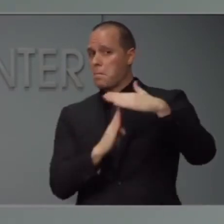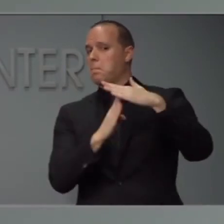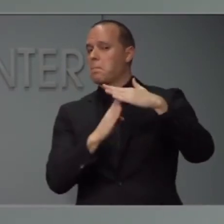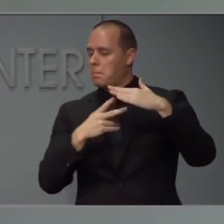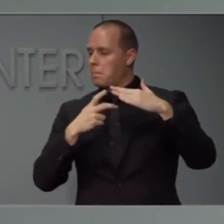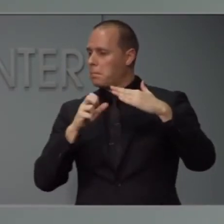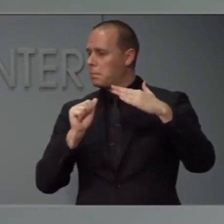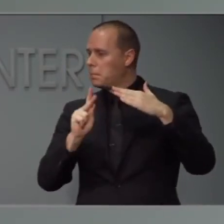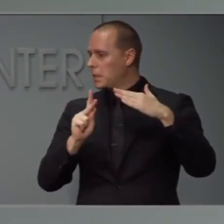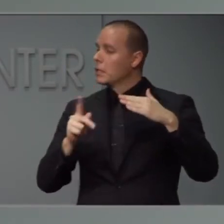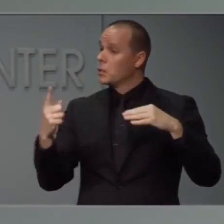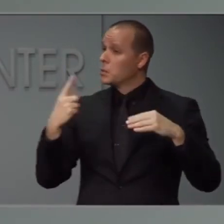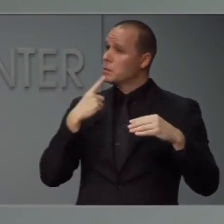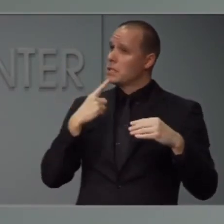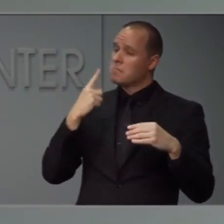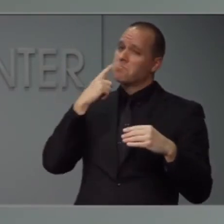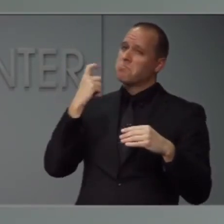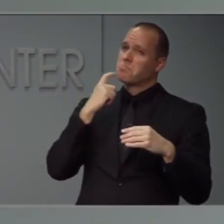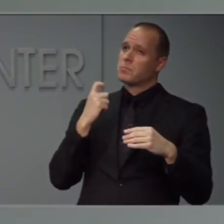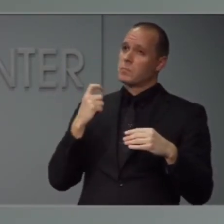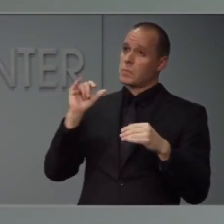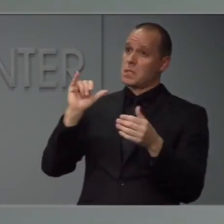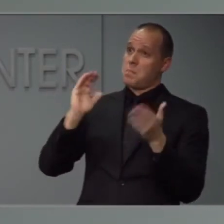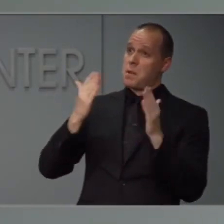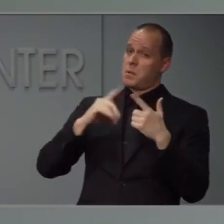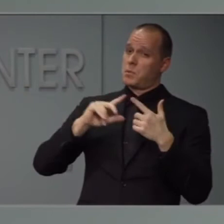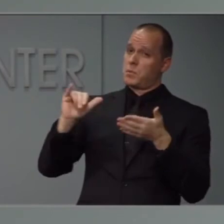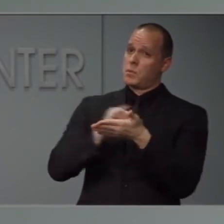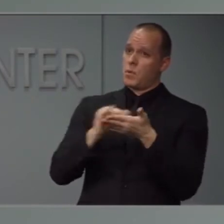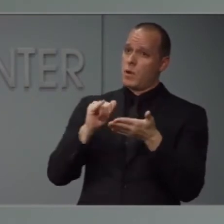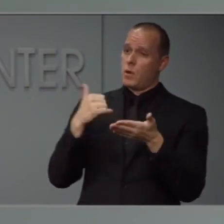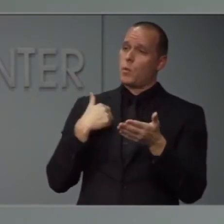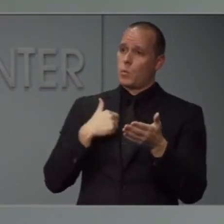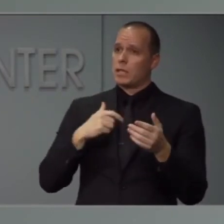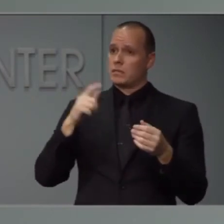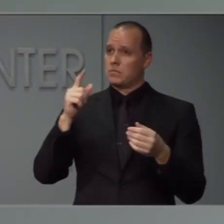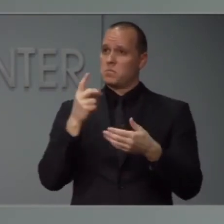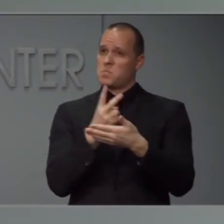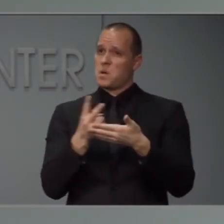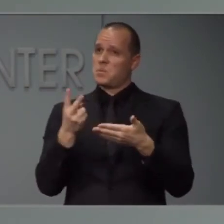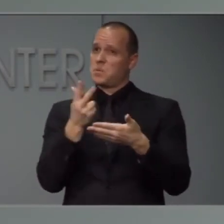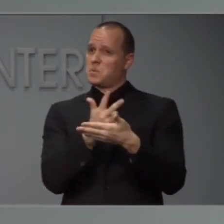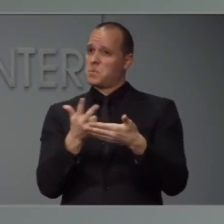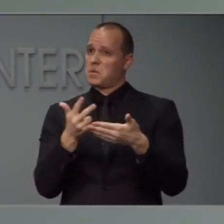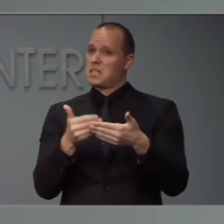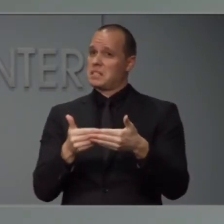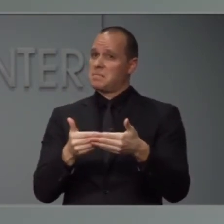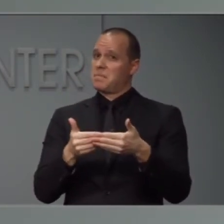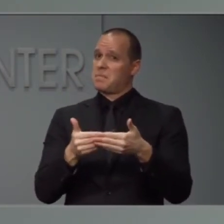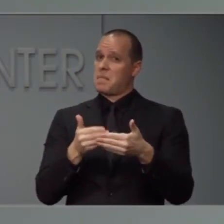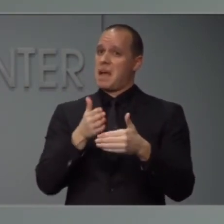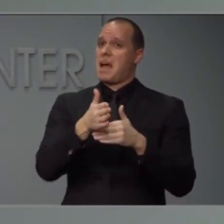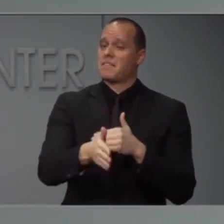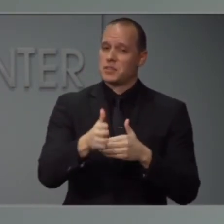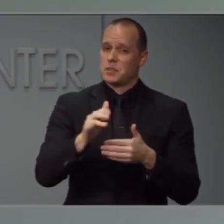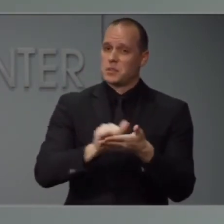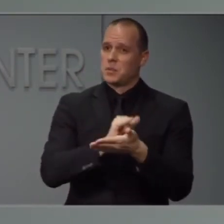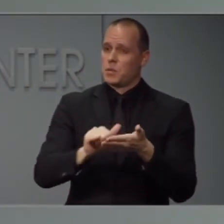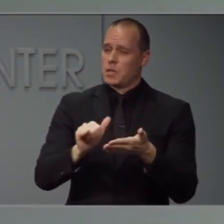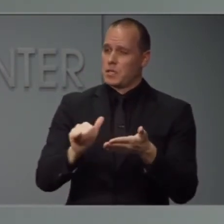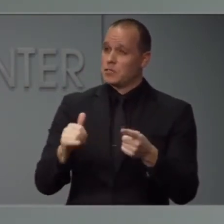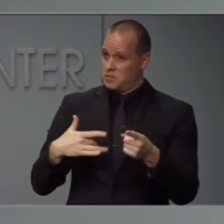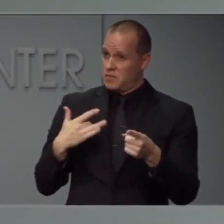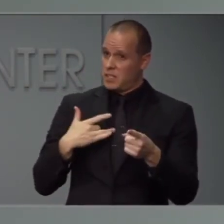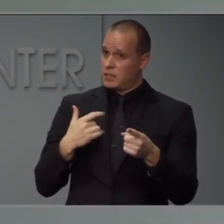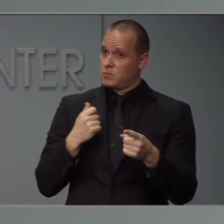behind New York. That would put us towards the mid to the end of April. Is that what you're thinking at this point? Thanks